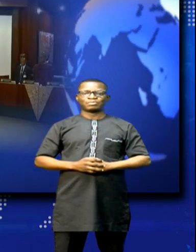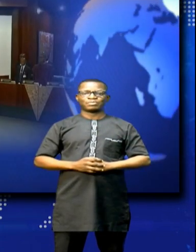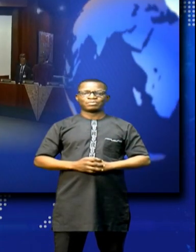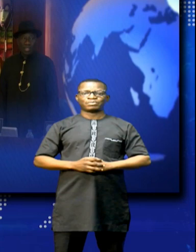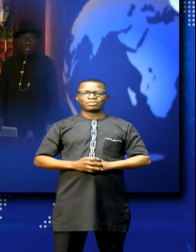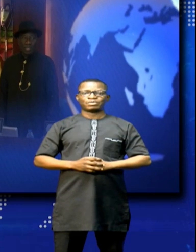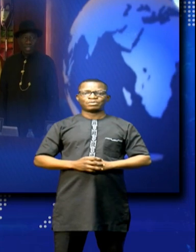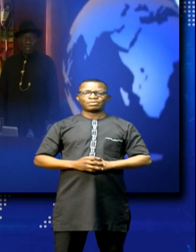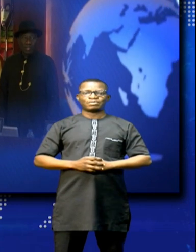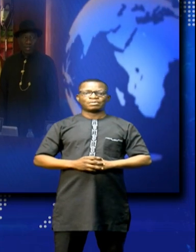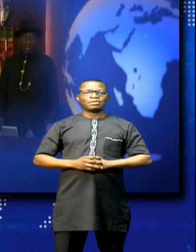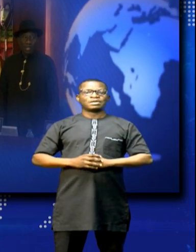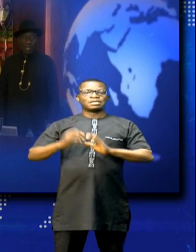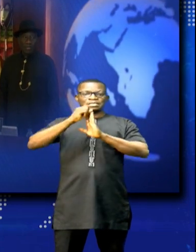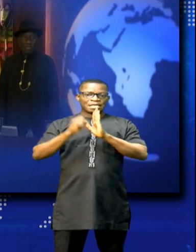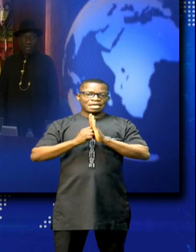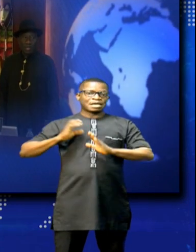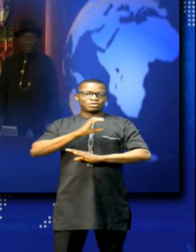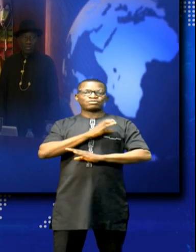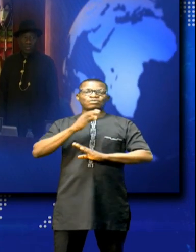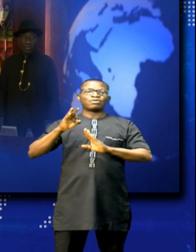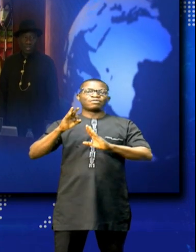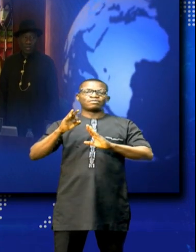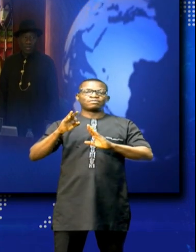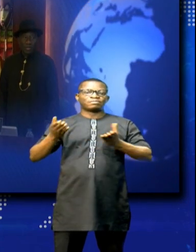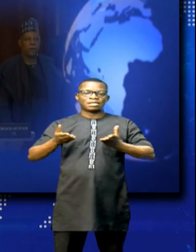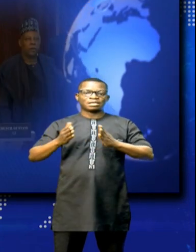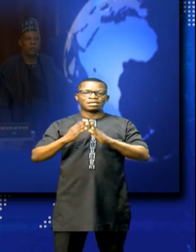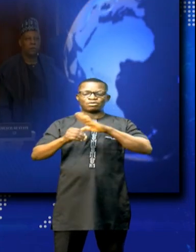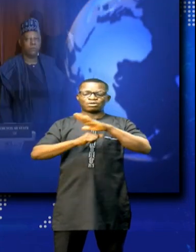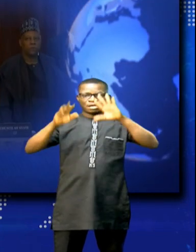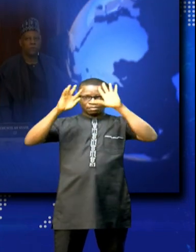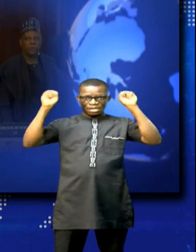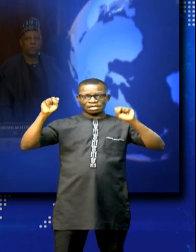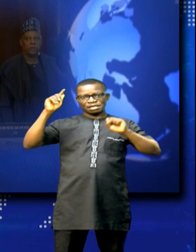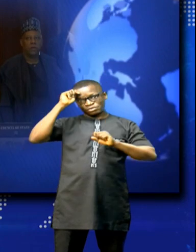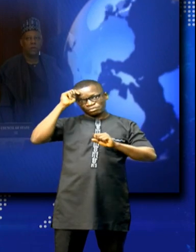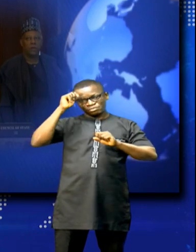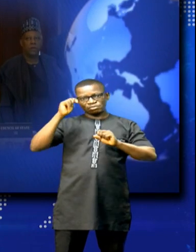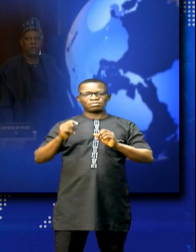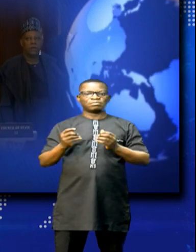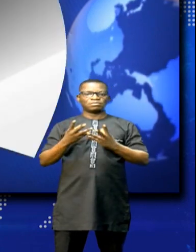First Council of State meeting under President Bolatunibu addresses state of the nation.